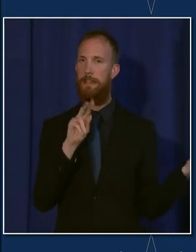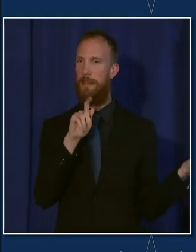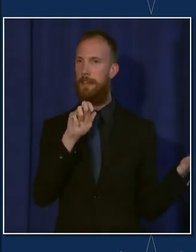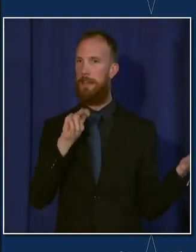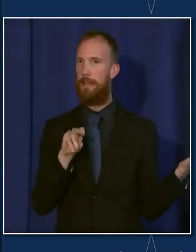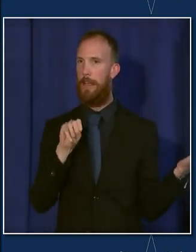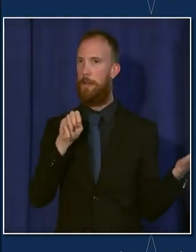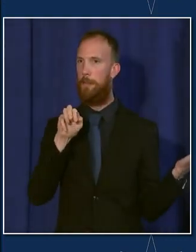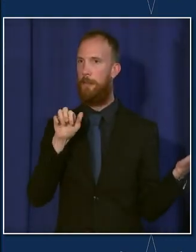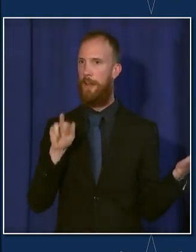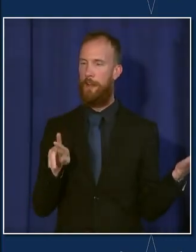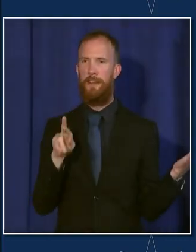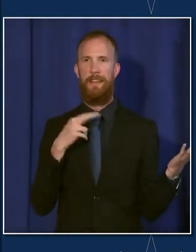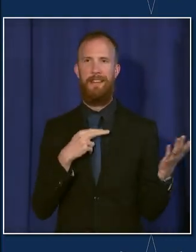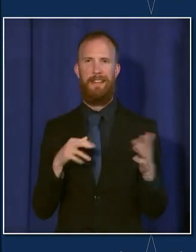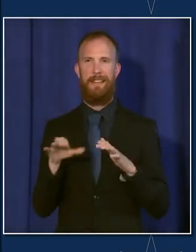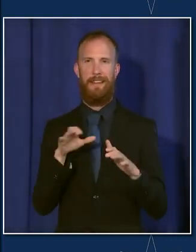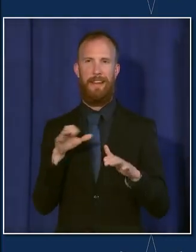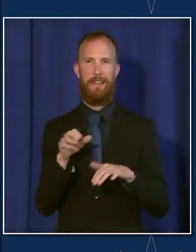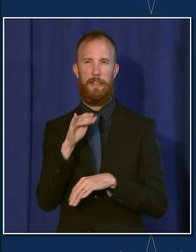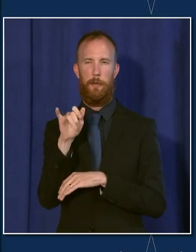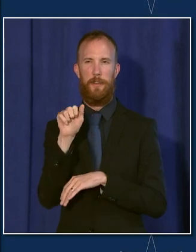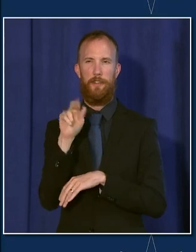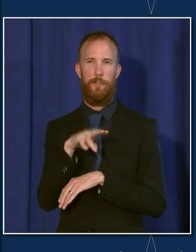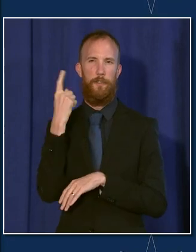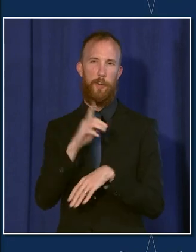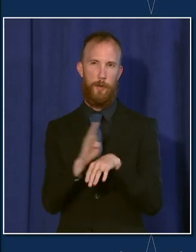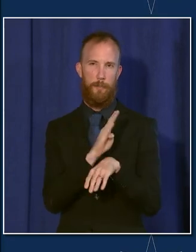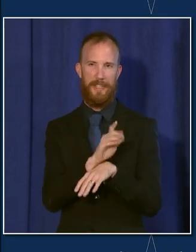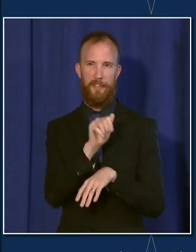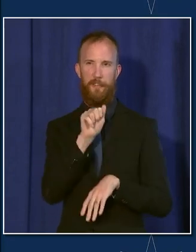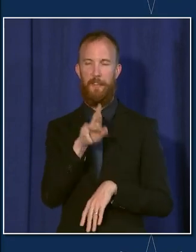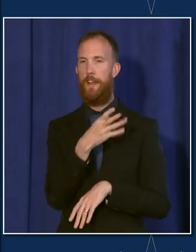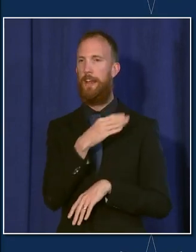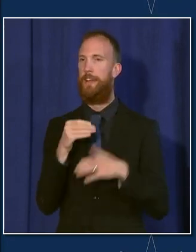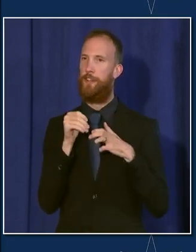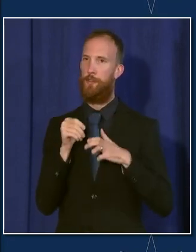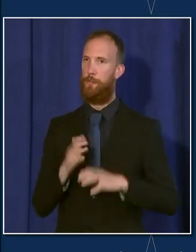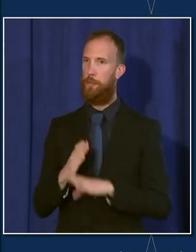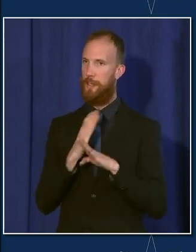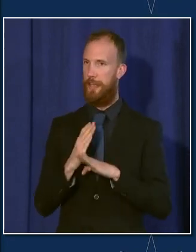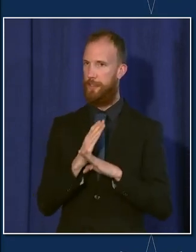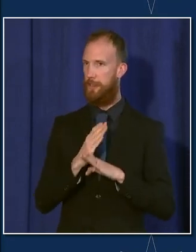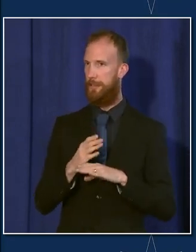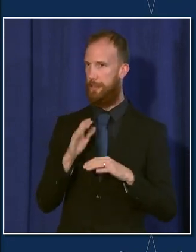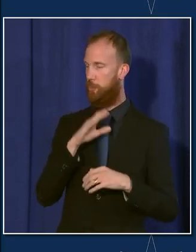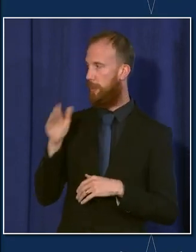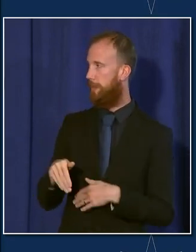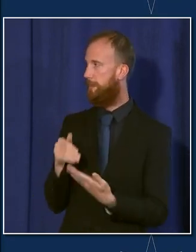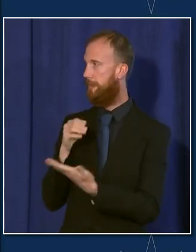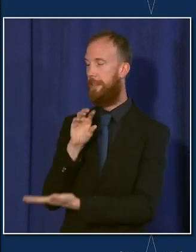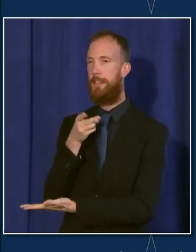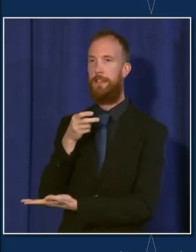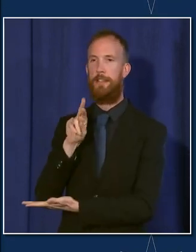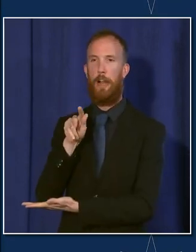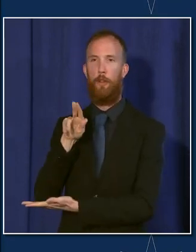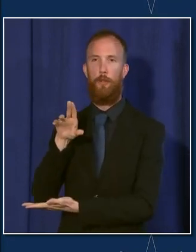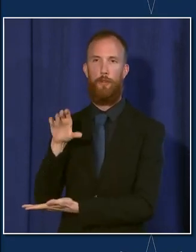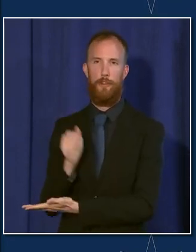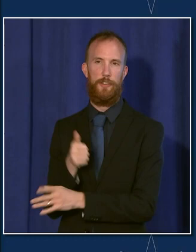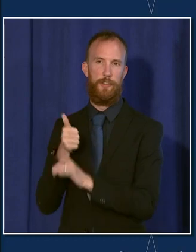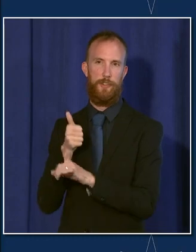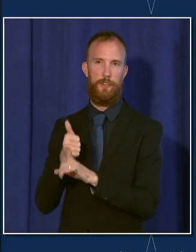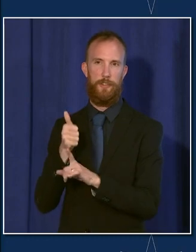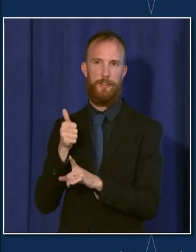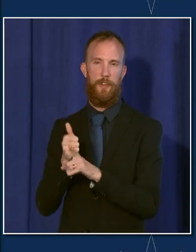Commissioner of the Business Affairs and Consumer Protection Department at the City of Chicago, as well as Dr. Geraldine Luna, Medical Director at the